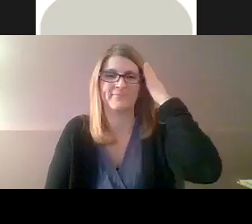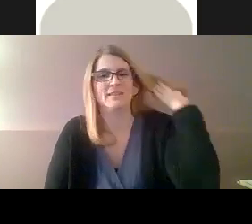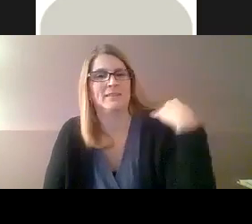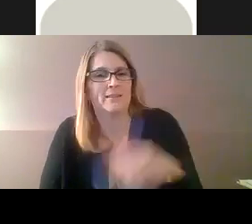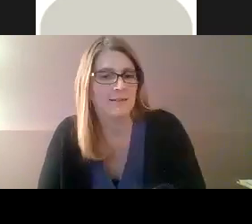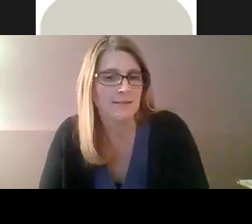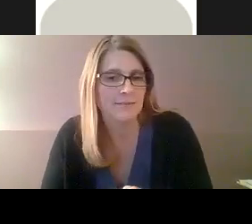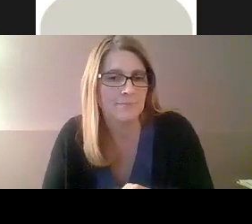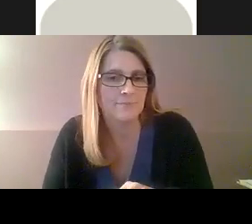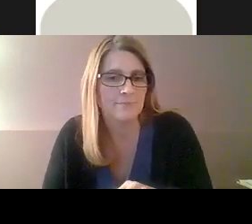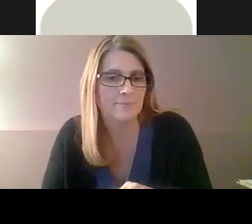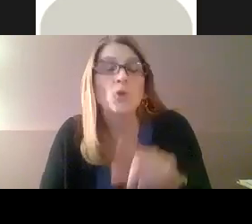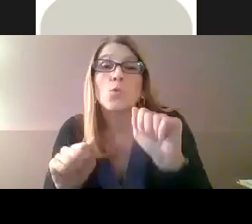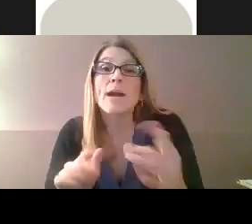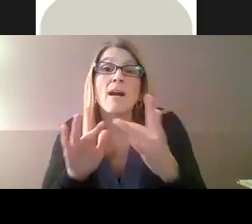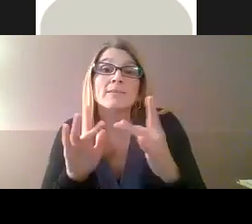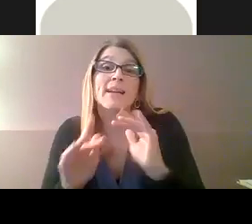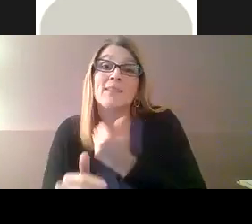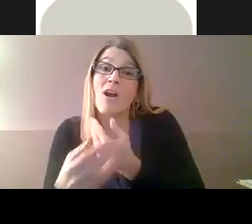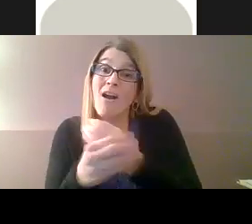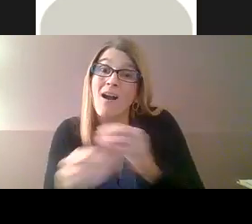benefit from something like a pocket talker.